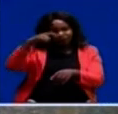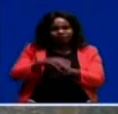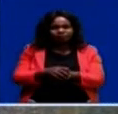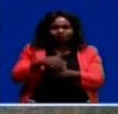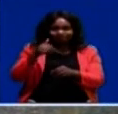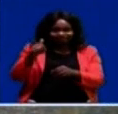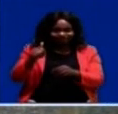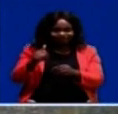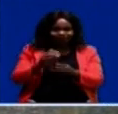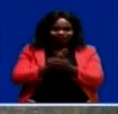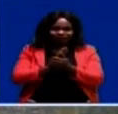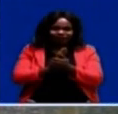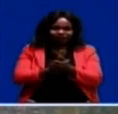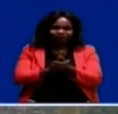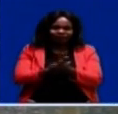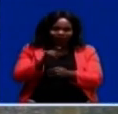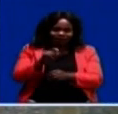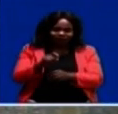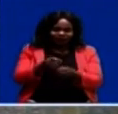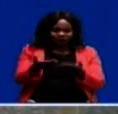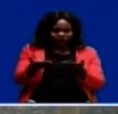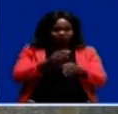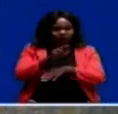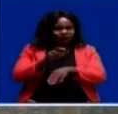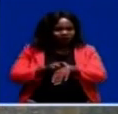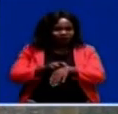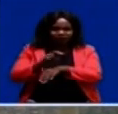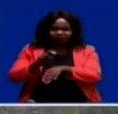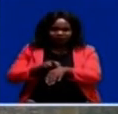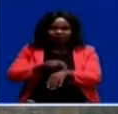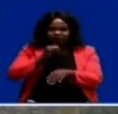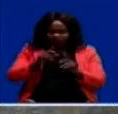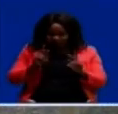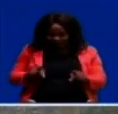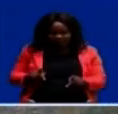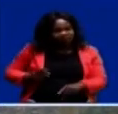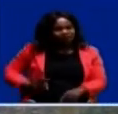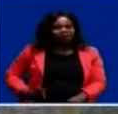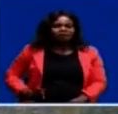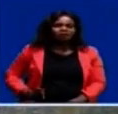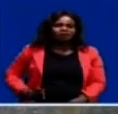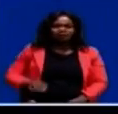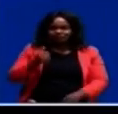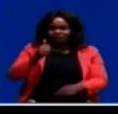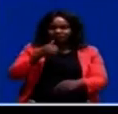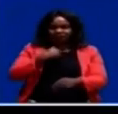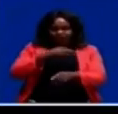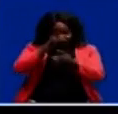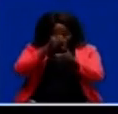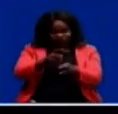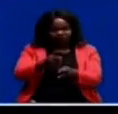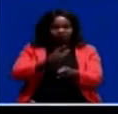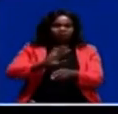by the desire to save the nation and not personal gain. He had respect for everyone